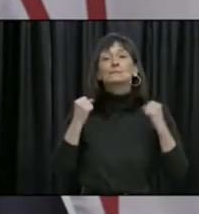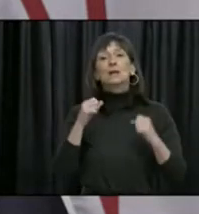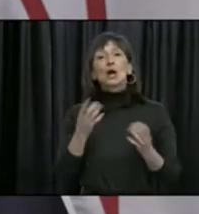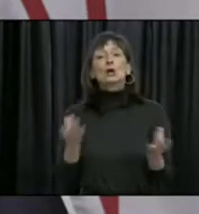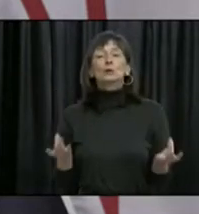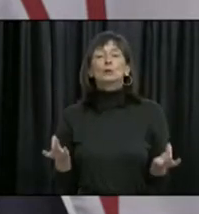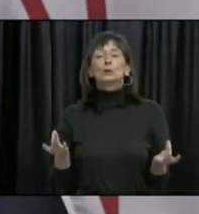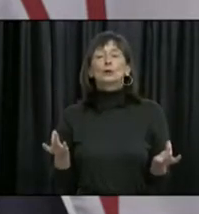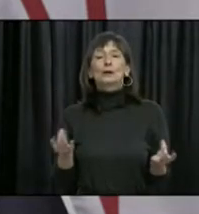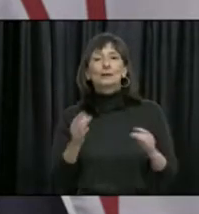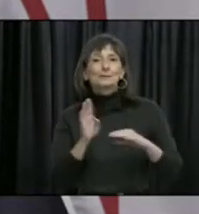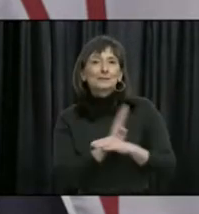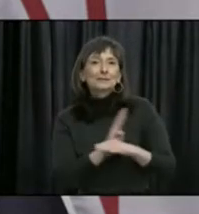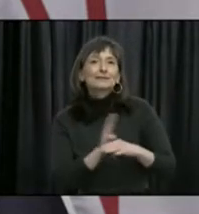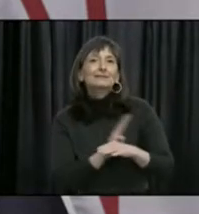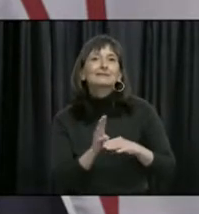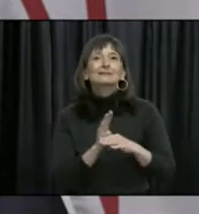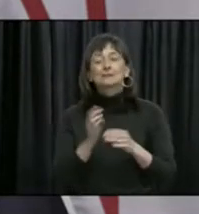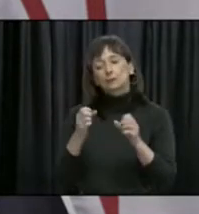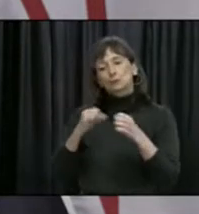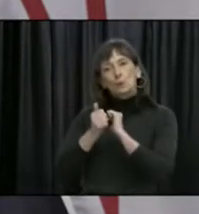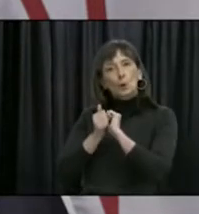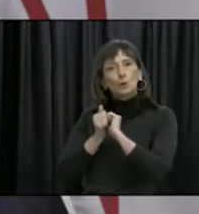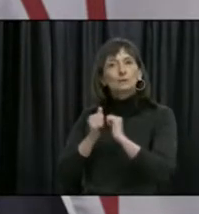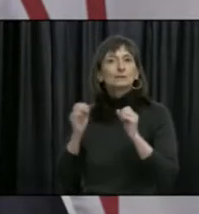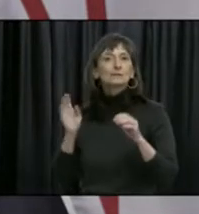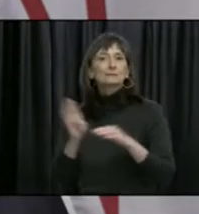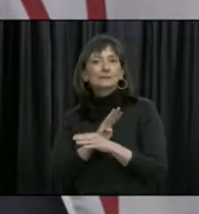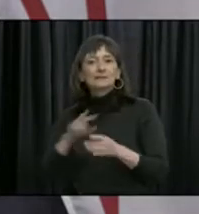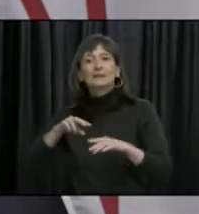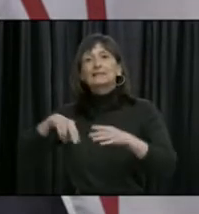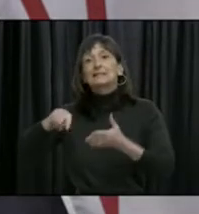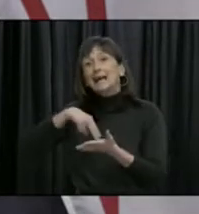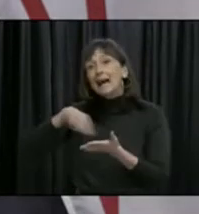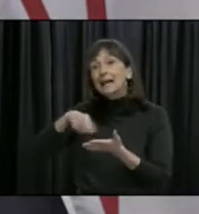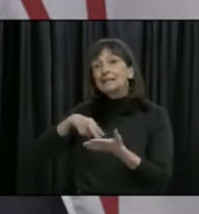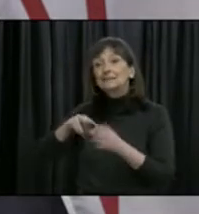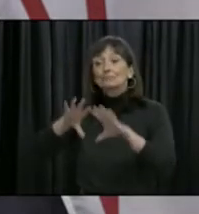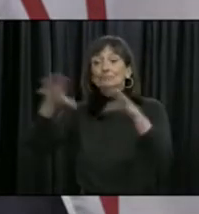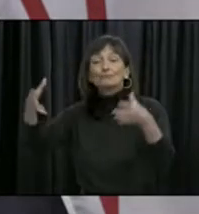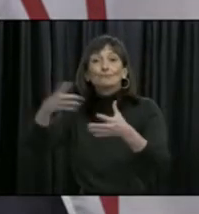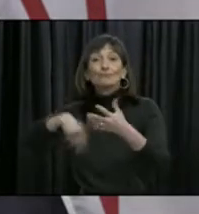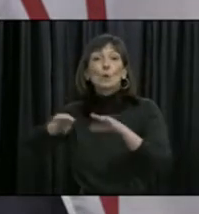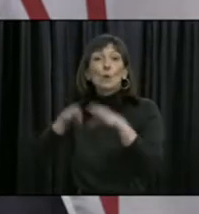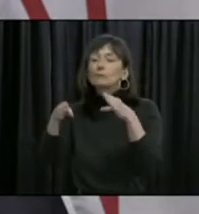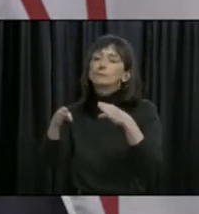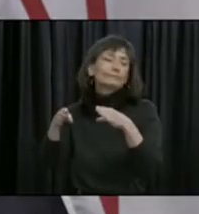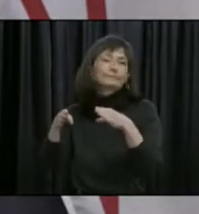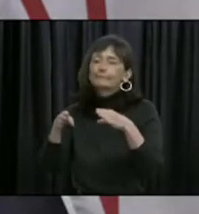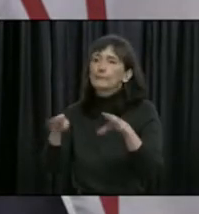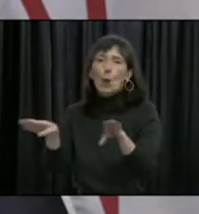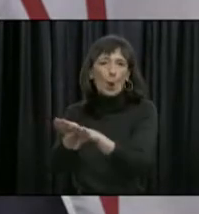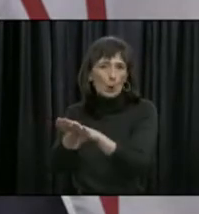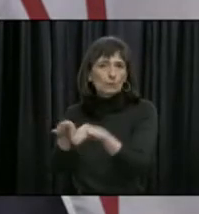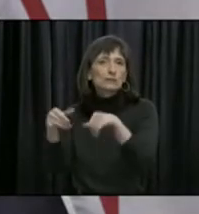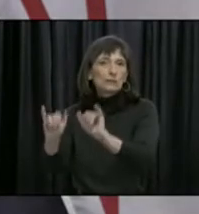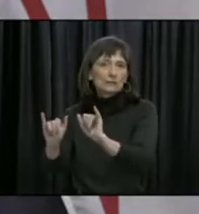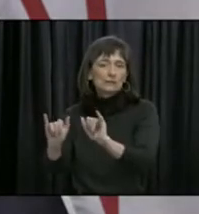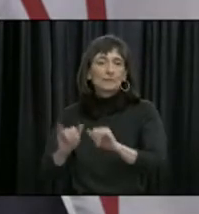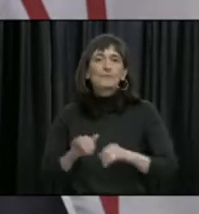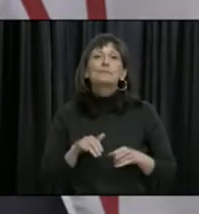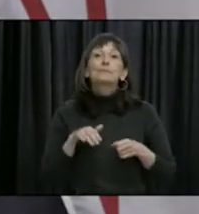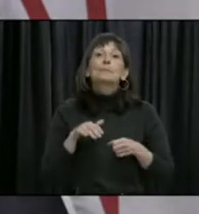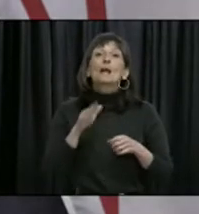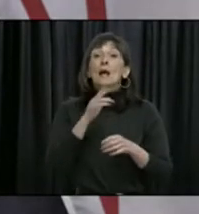studios, sports arenas and facilities, dance studios, and performance spaces will remain closed. Regional health authorities will